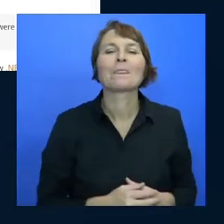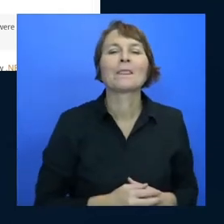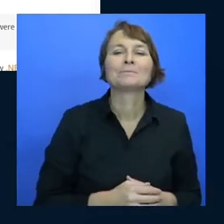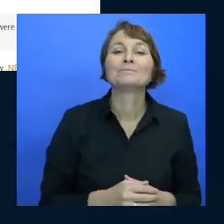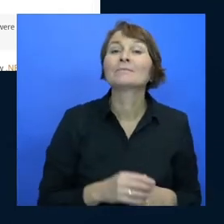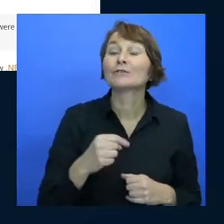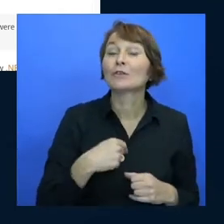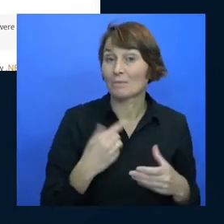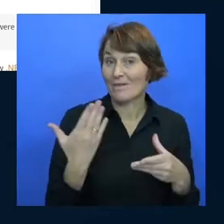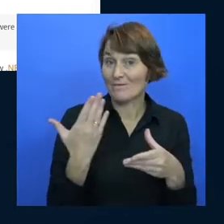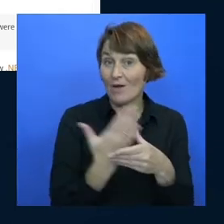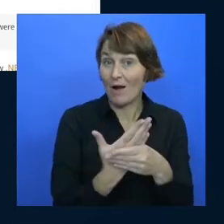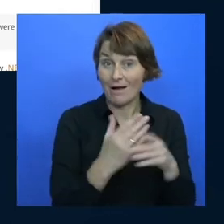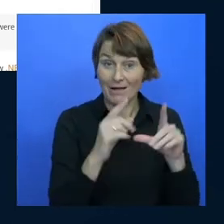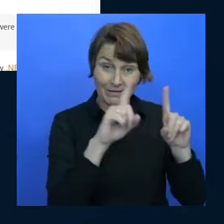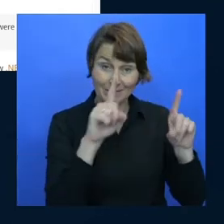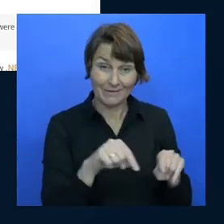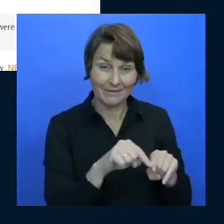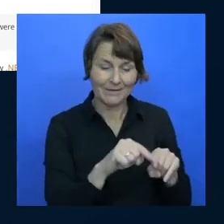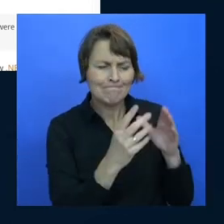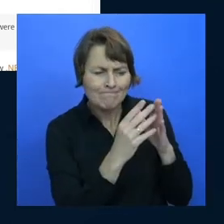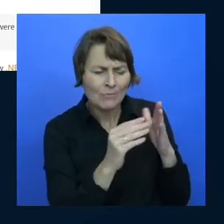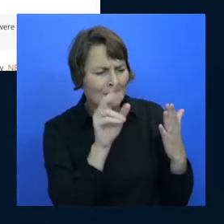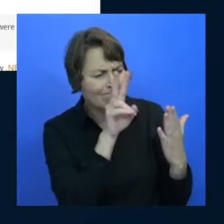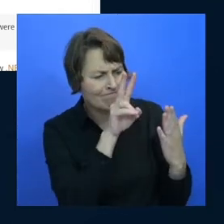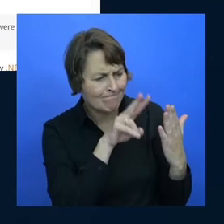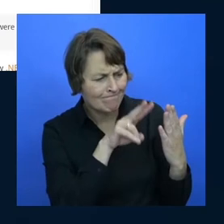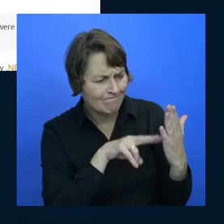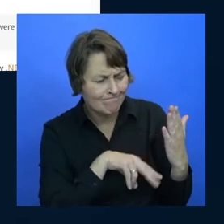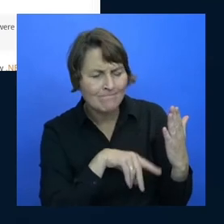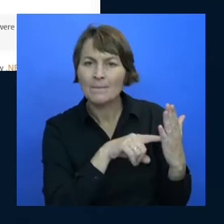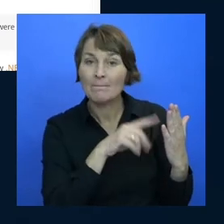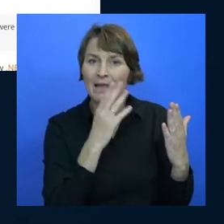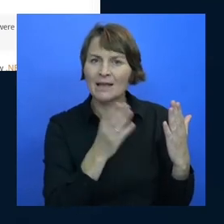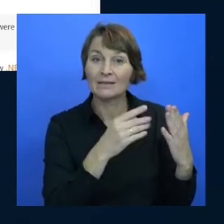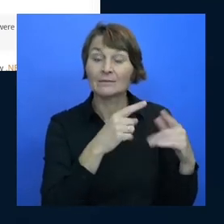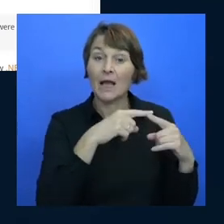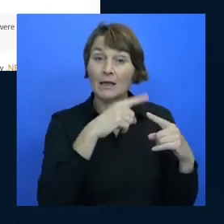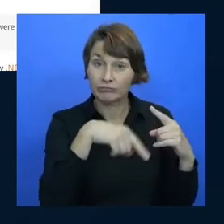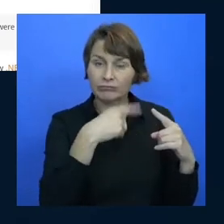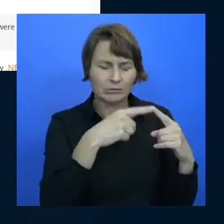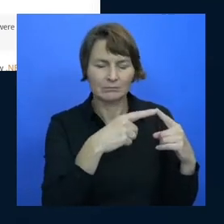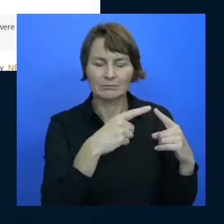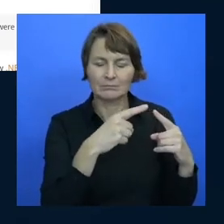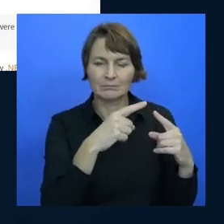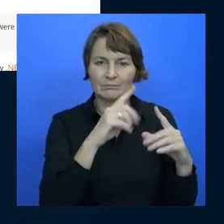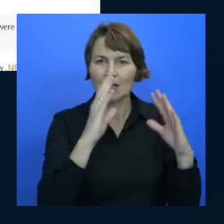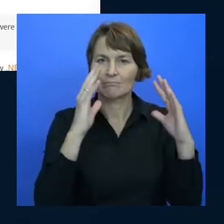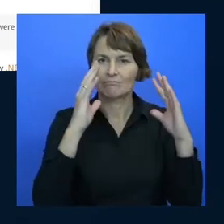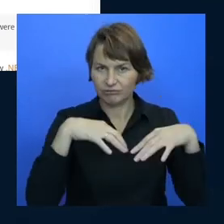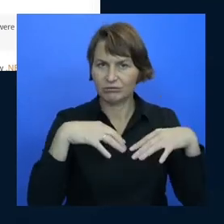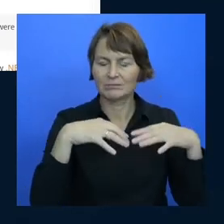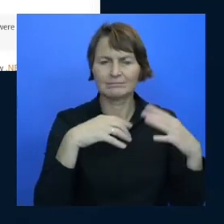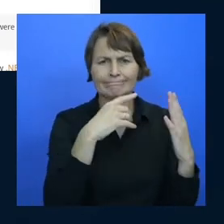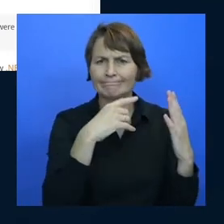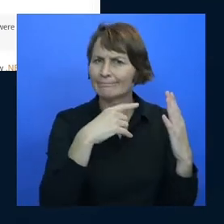a file and when i ran the file i would get a fault and it would just go but it